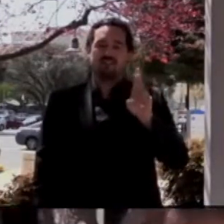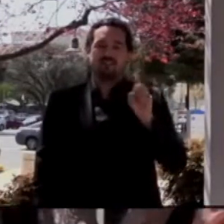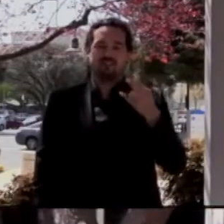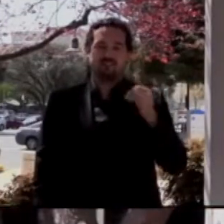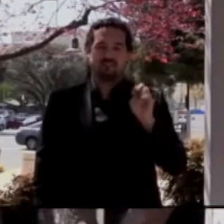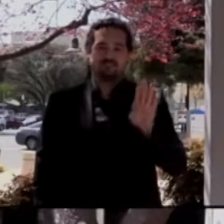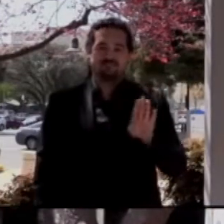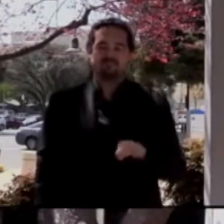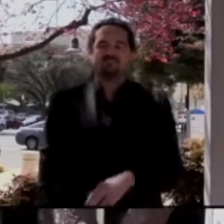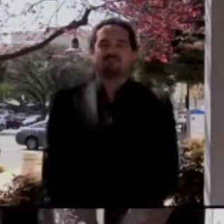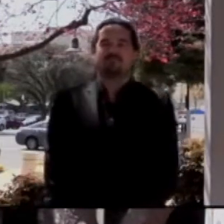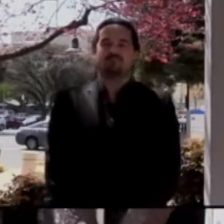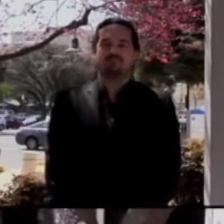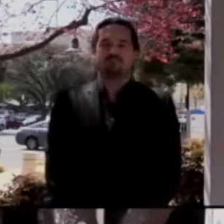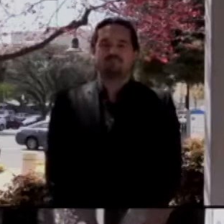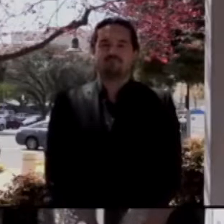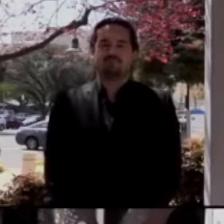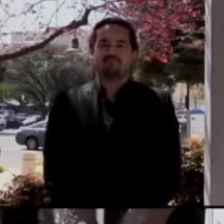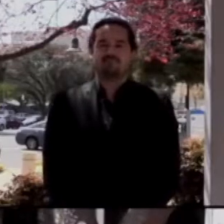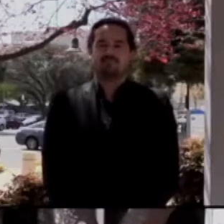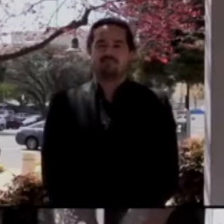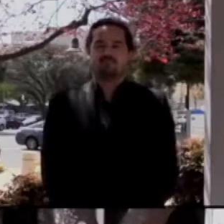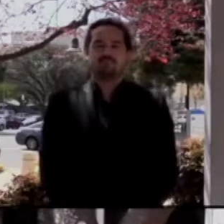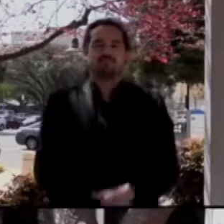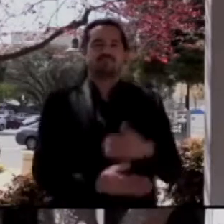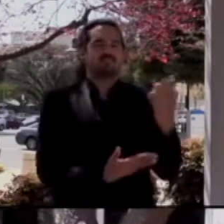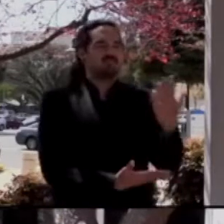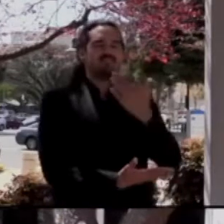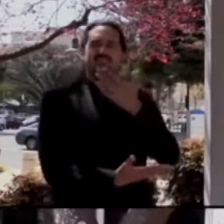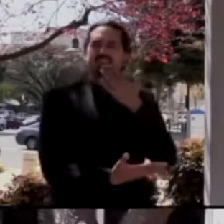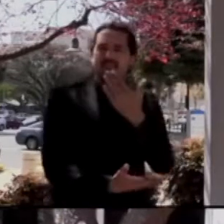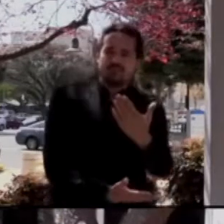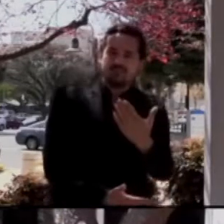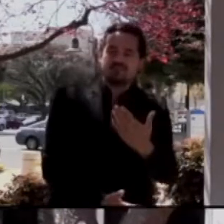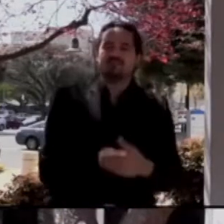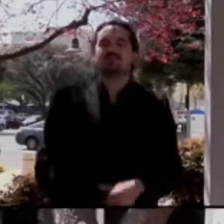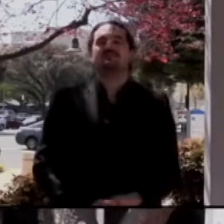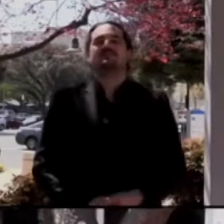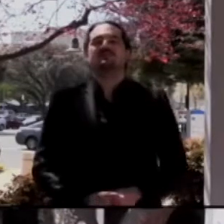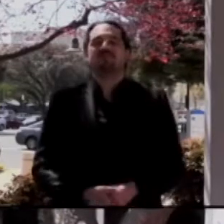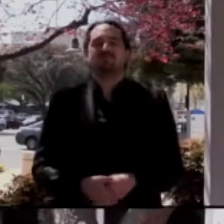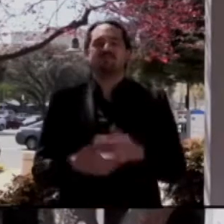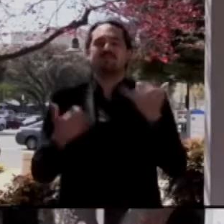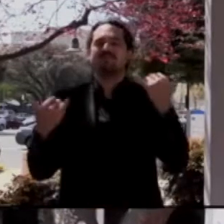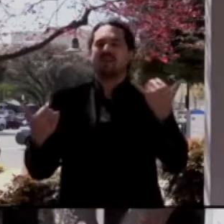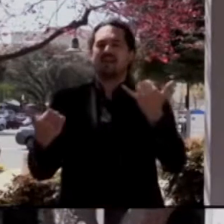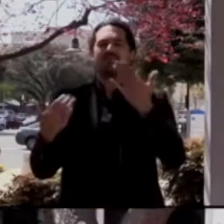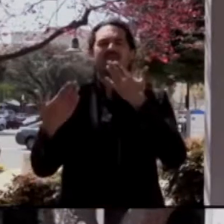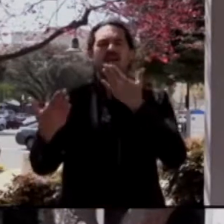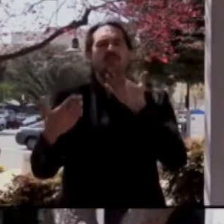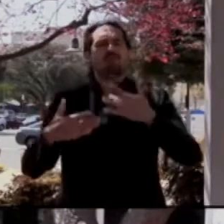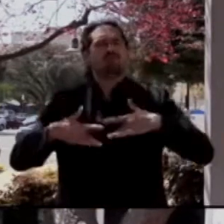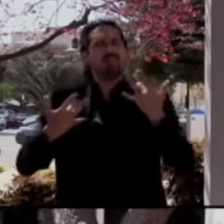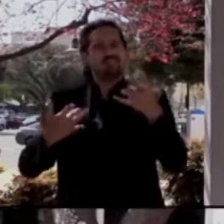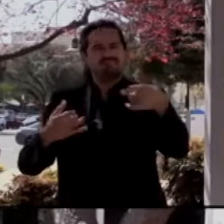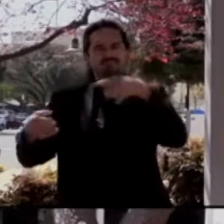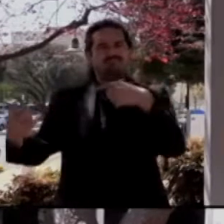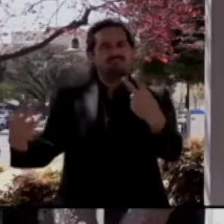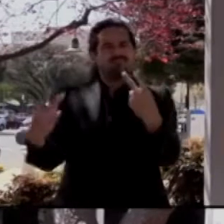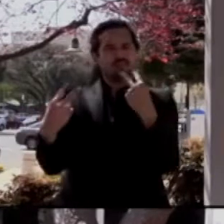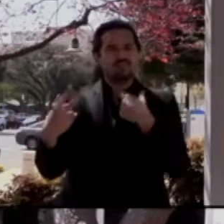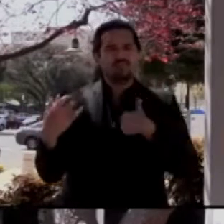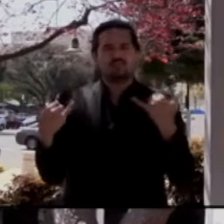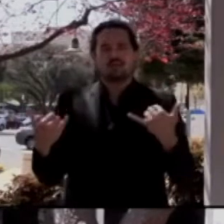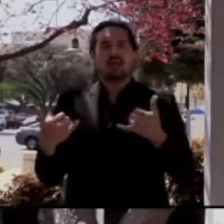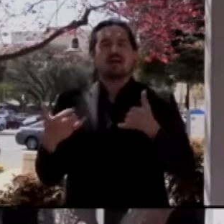Dr. you, Carlos. And we're really happy that you're here today. We're very excited about the information that we're going to